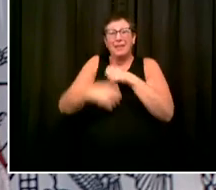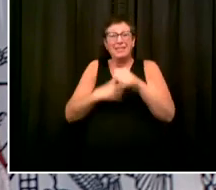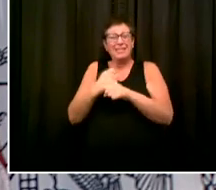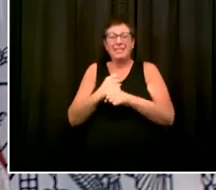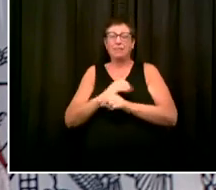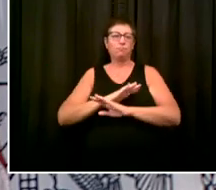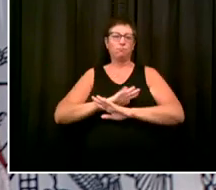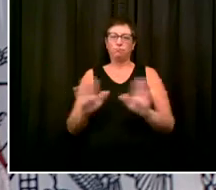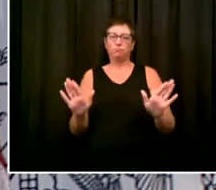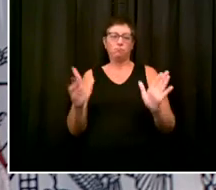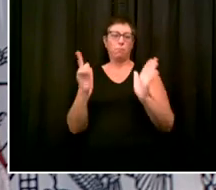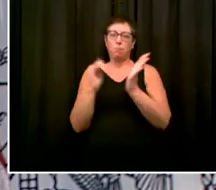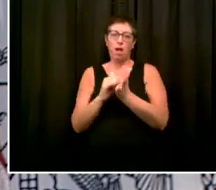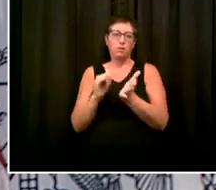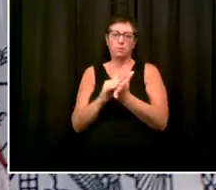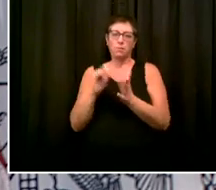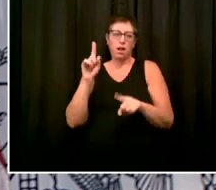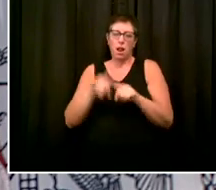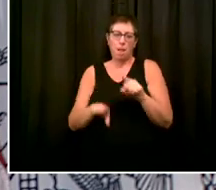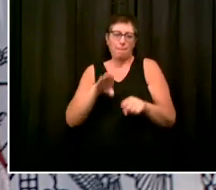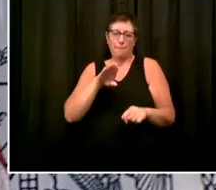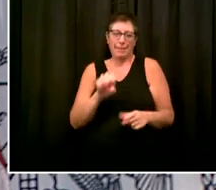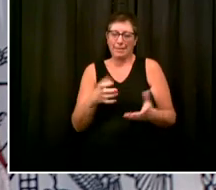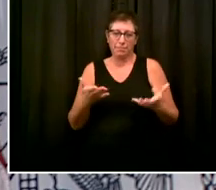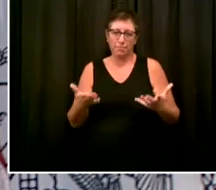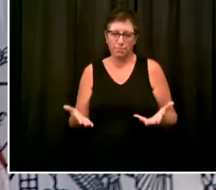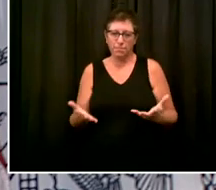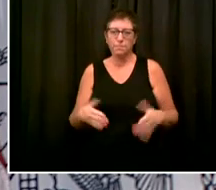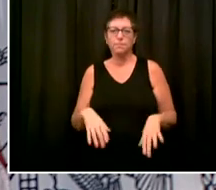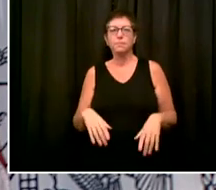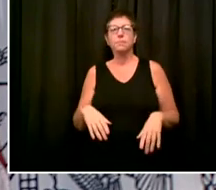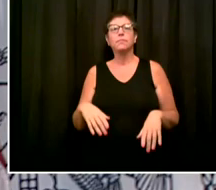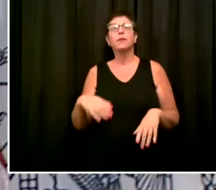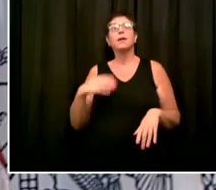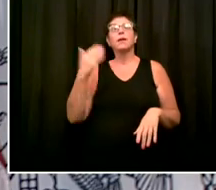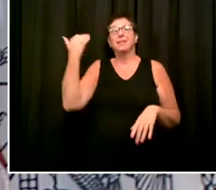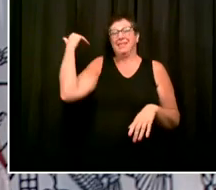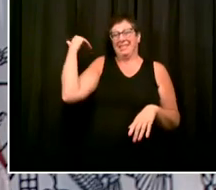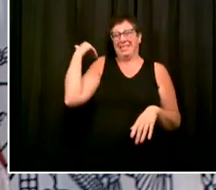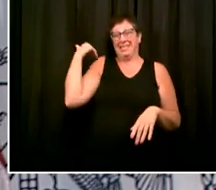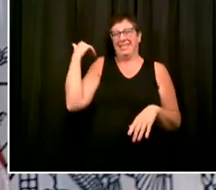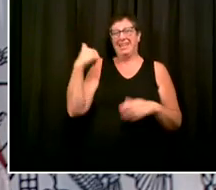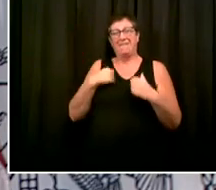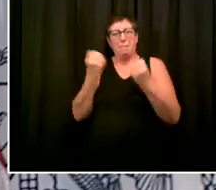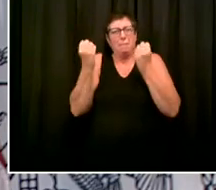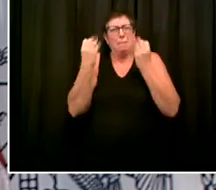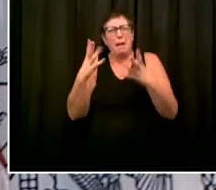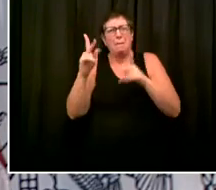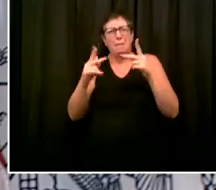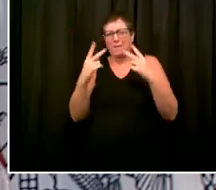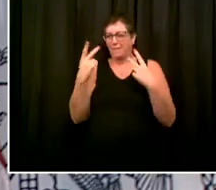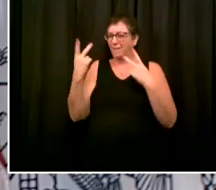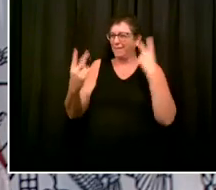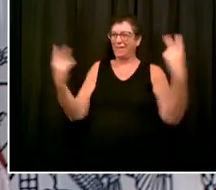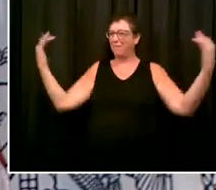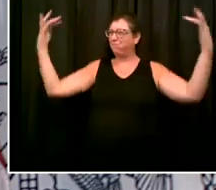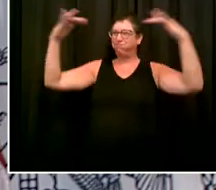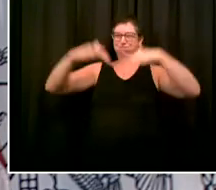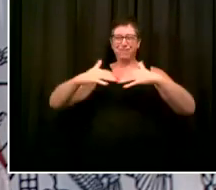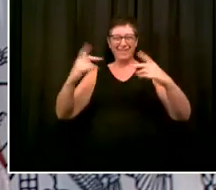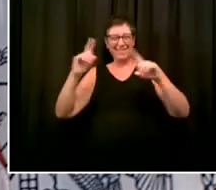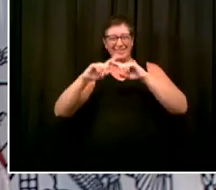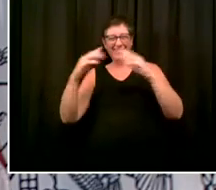area and, you know, specific events that people come from for. You're not going to see that this year. You will, of course, see